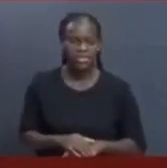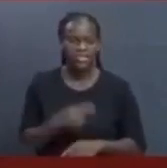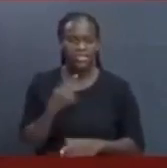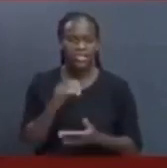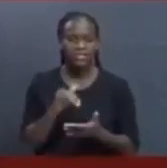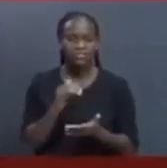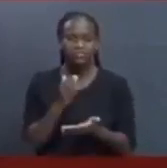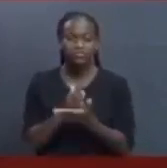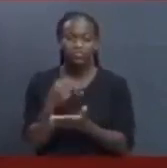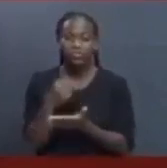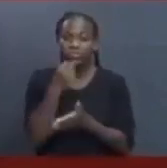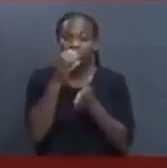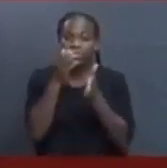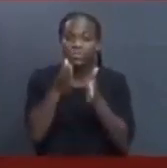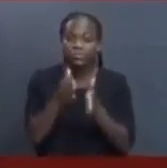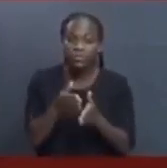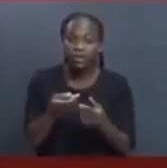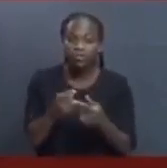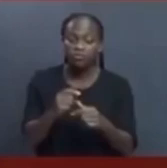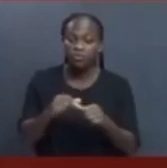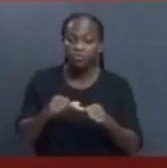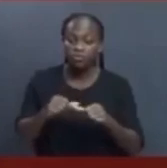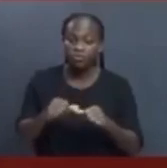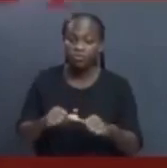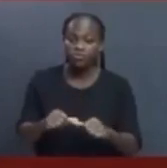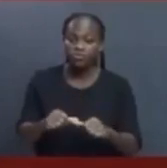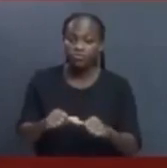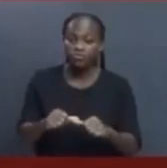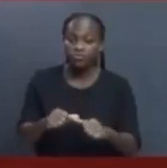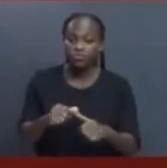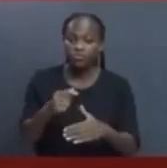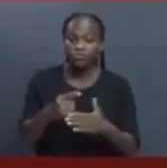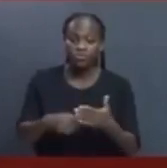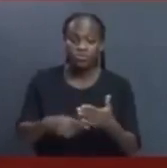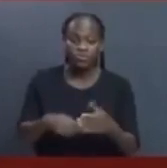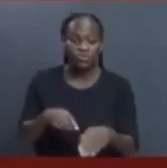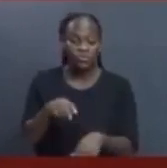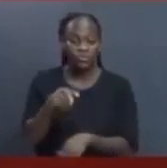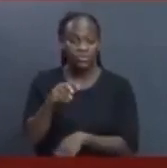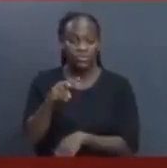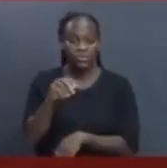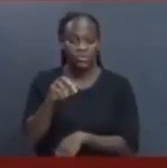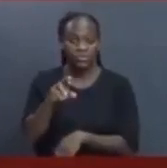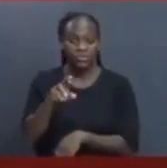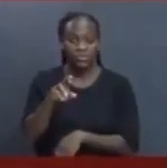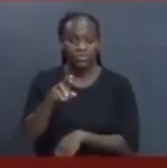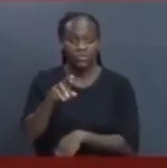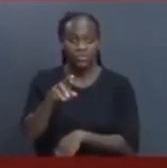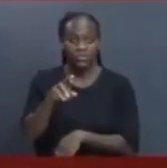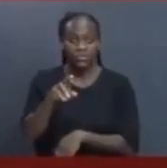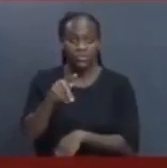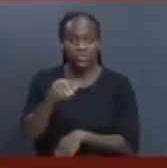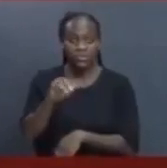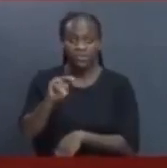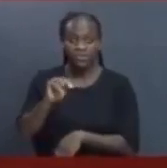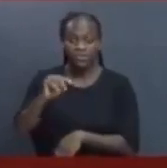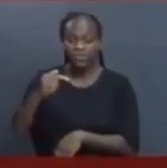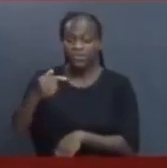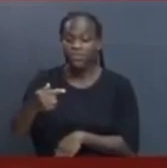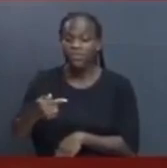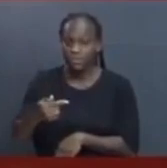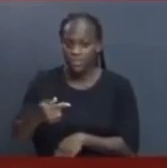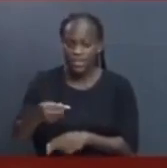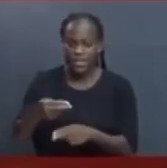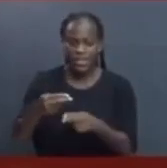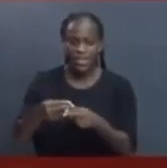from proceeding with the vetting and approval of the names of the persons submitted by His